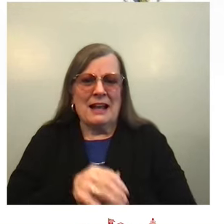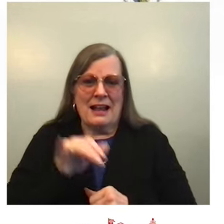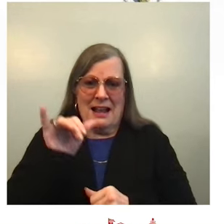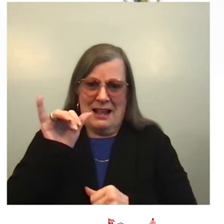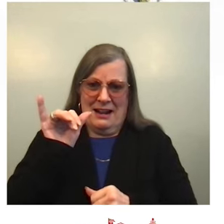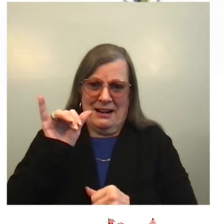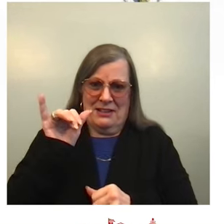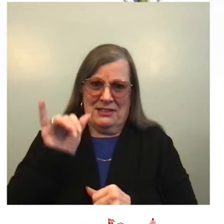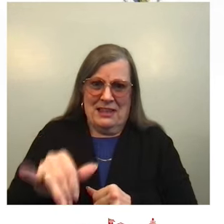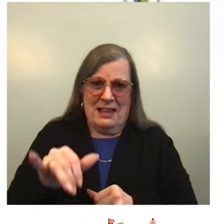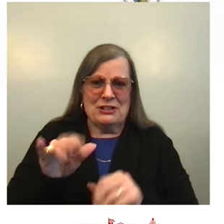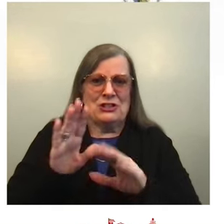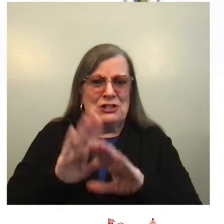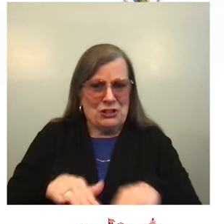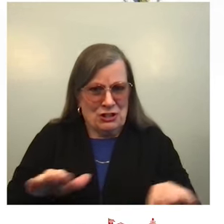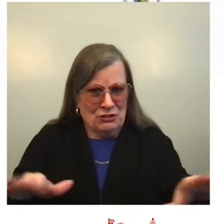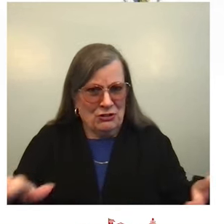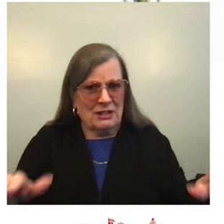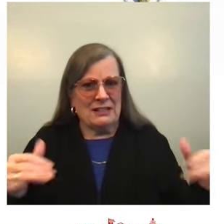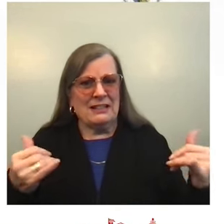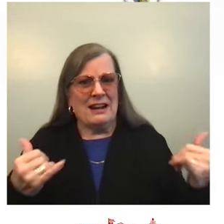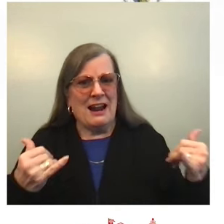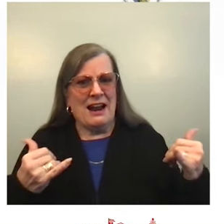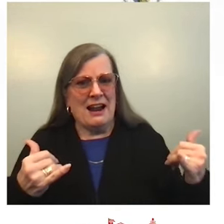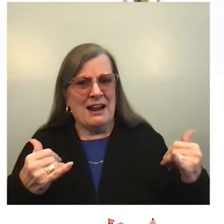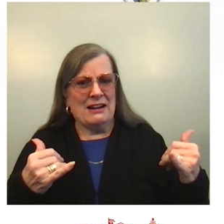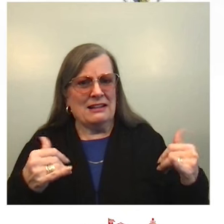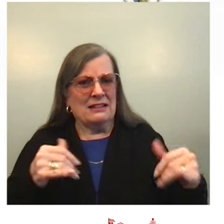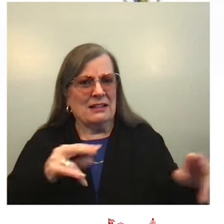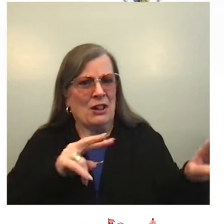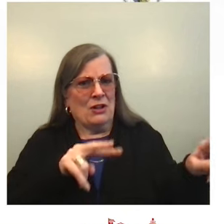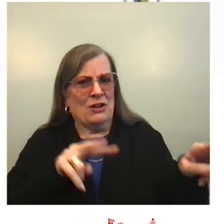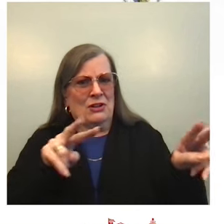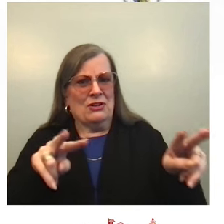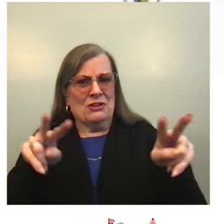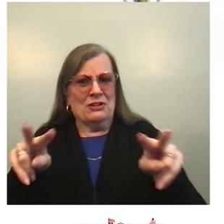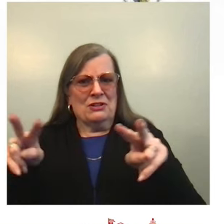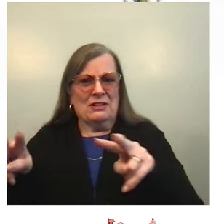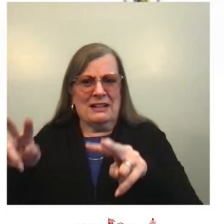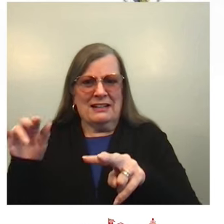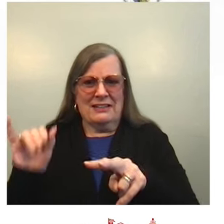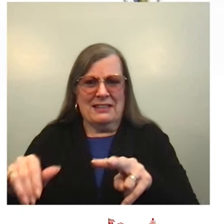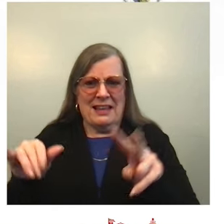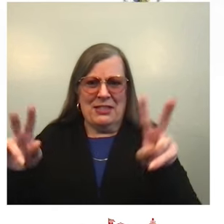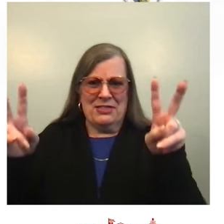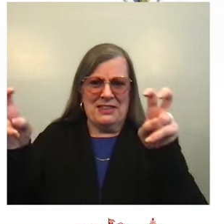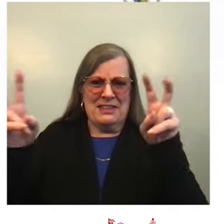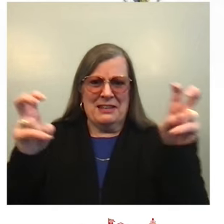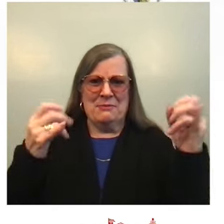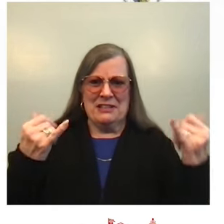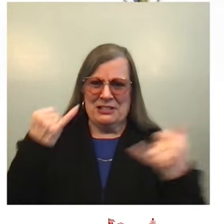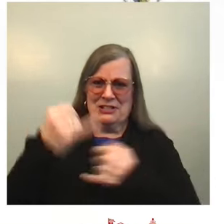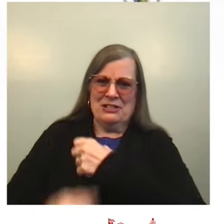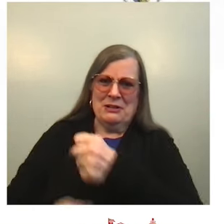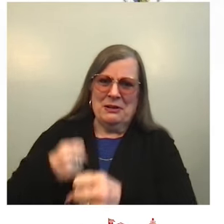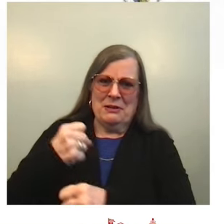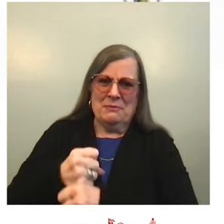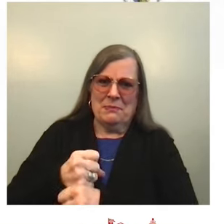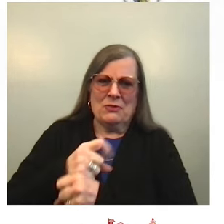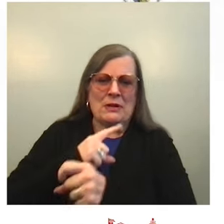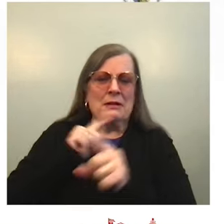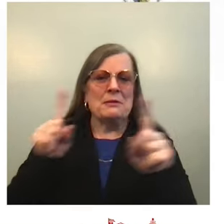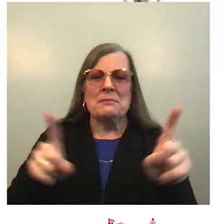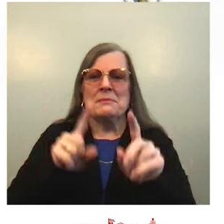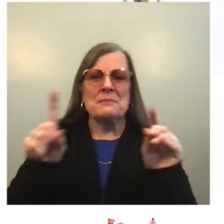this year's holiday theme, the magic, wonder, and joy of the